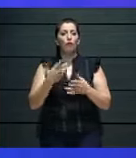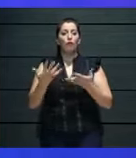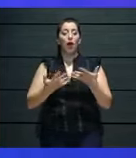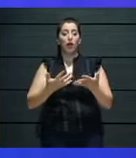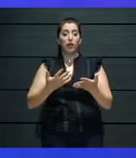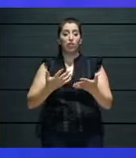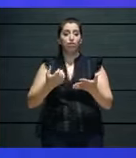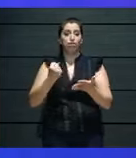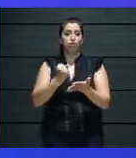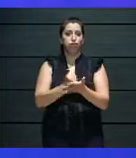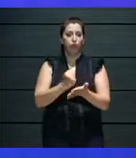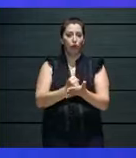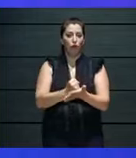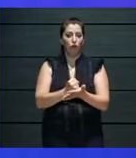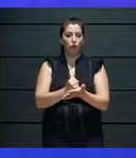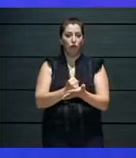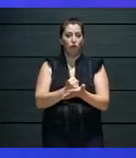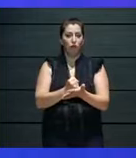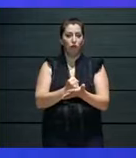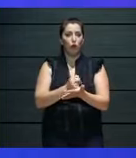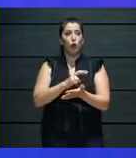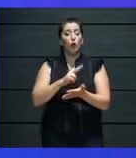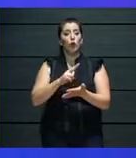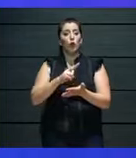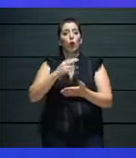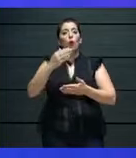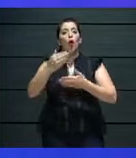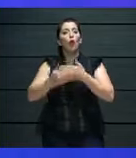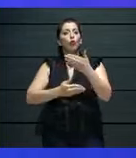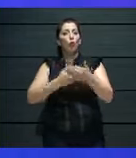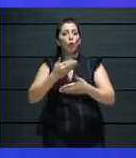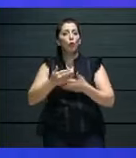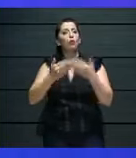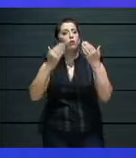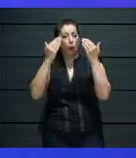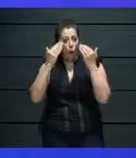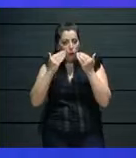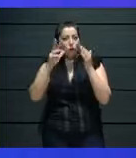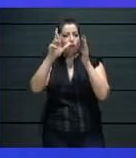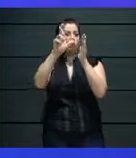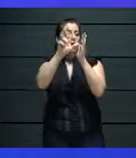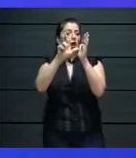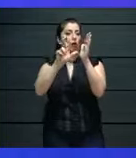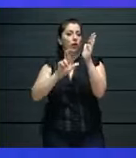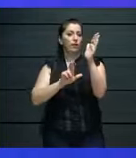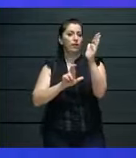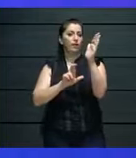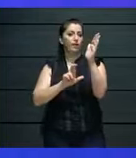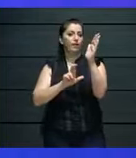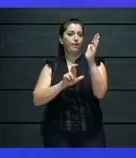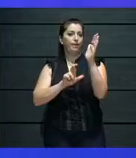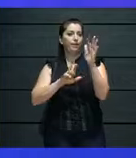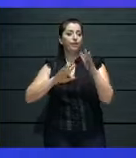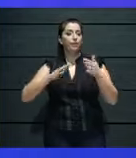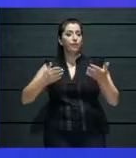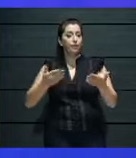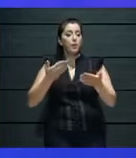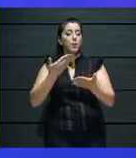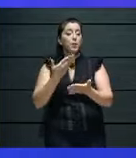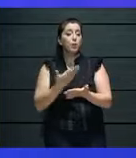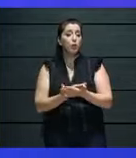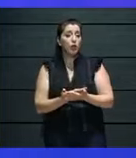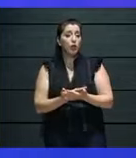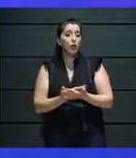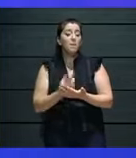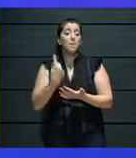rules and regulations related to ensuring that there is no danger in coming